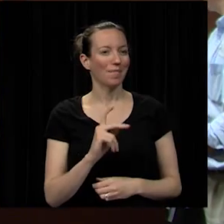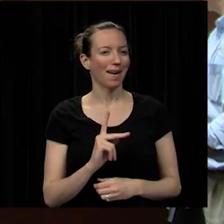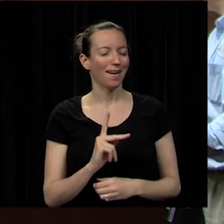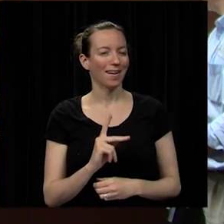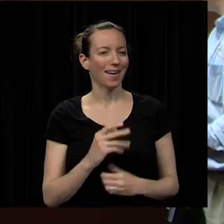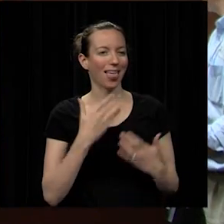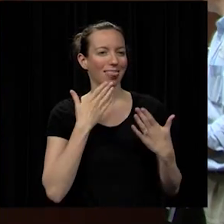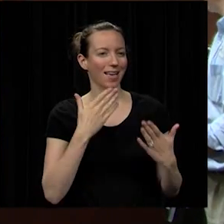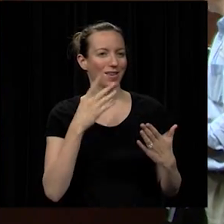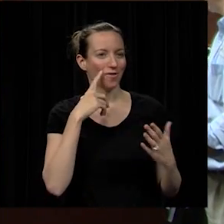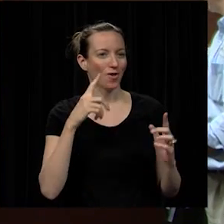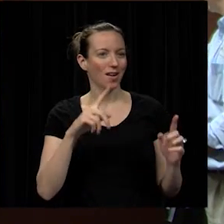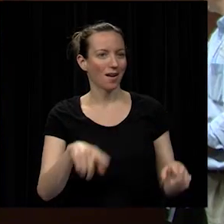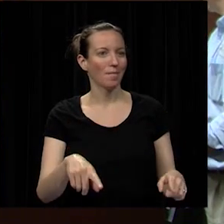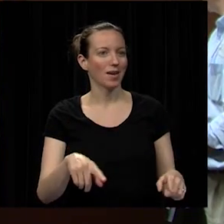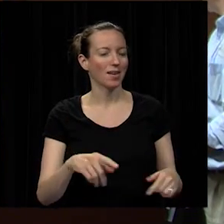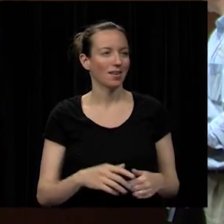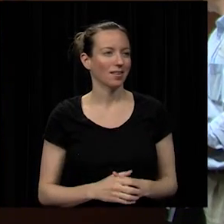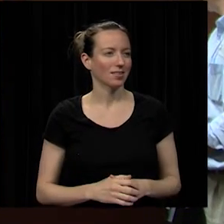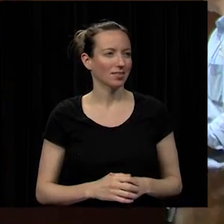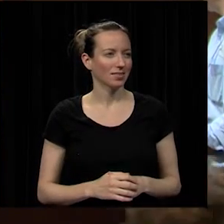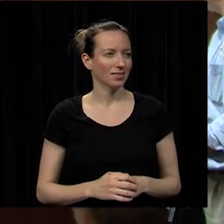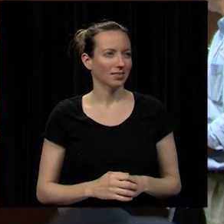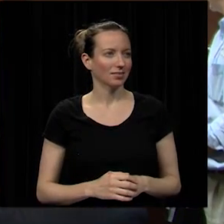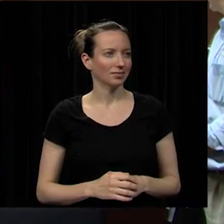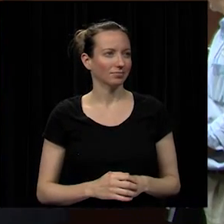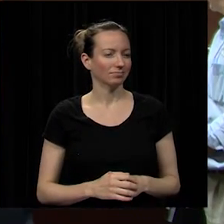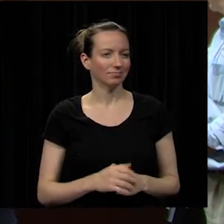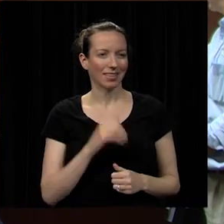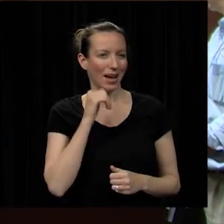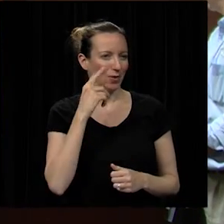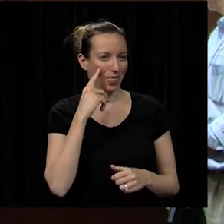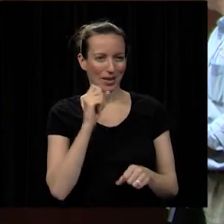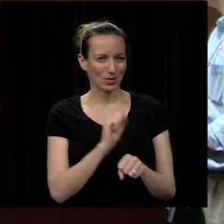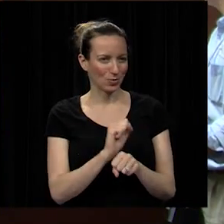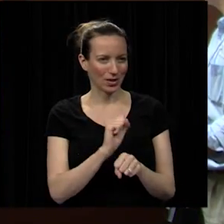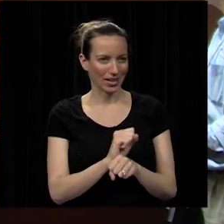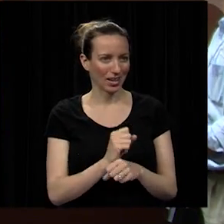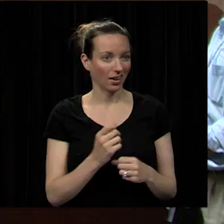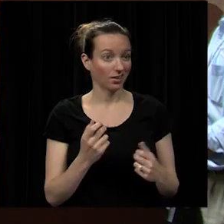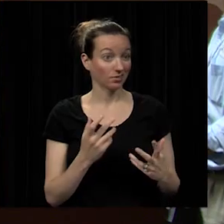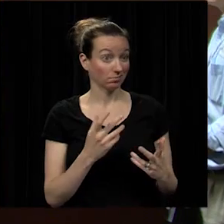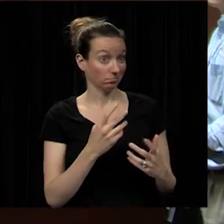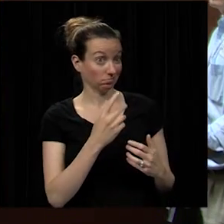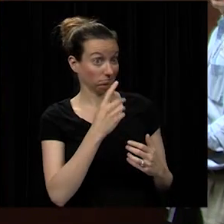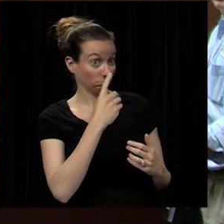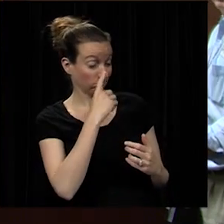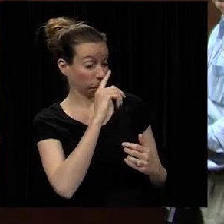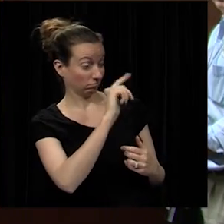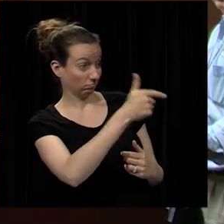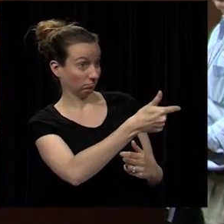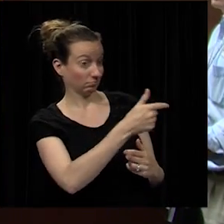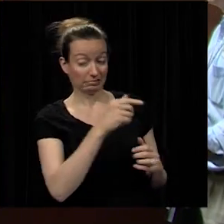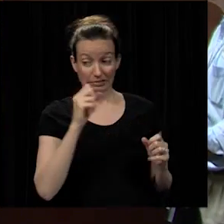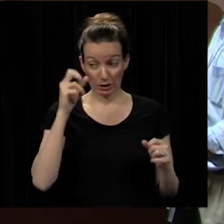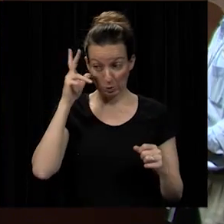you for being here i don't think it's working maggie you can take it if you want to okay can you hear me